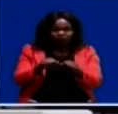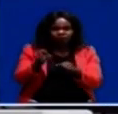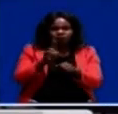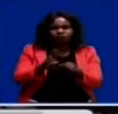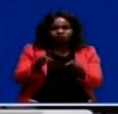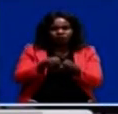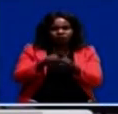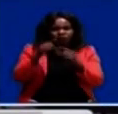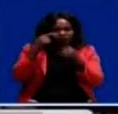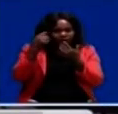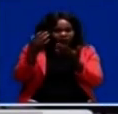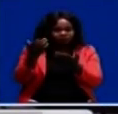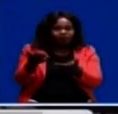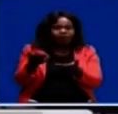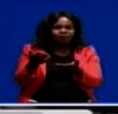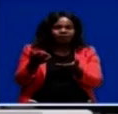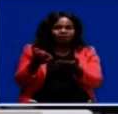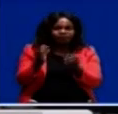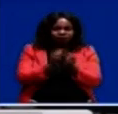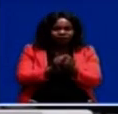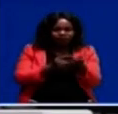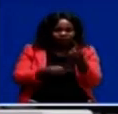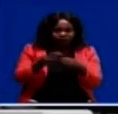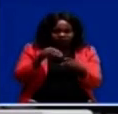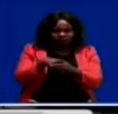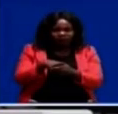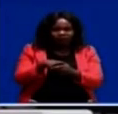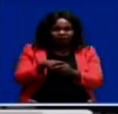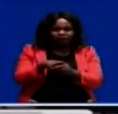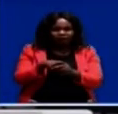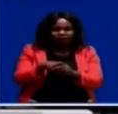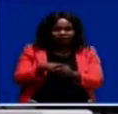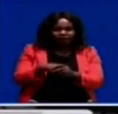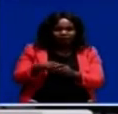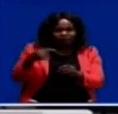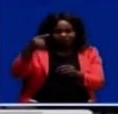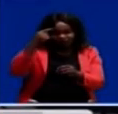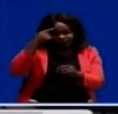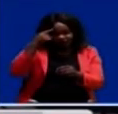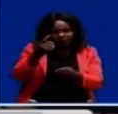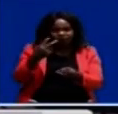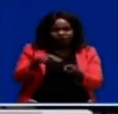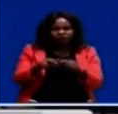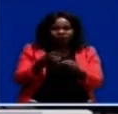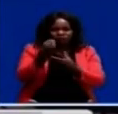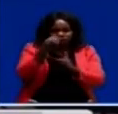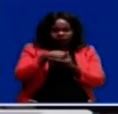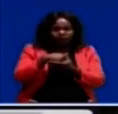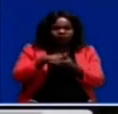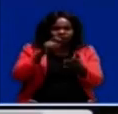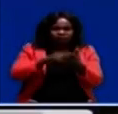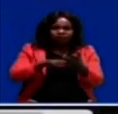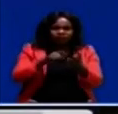expect, with the coming in of sales tax, government double consumption tax collections.